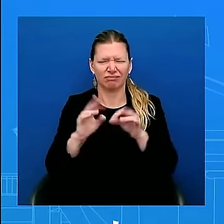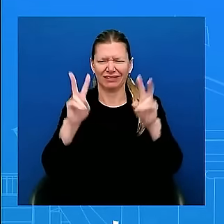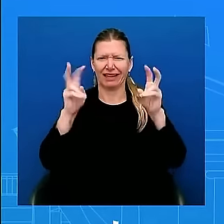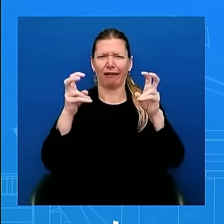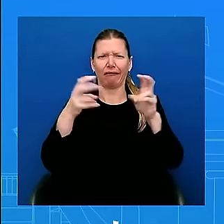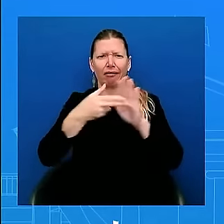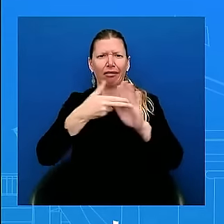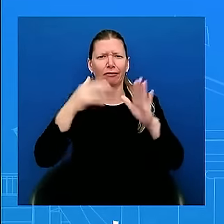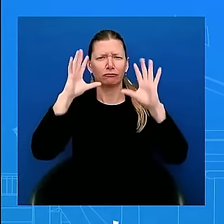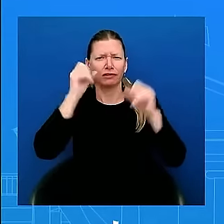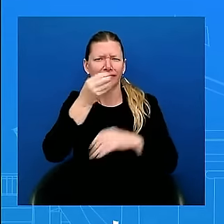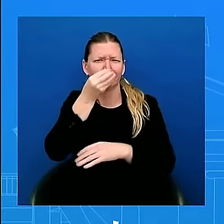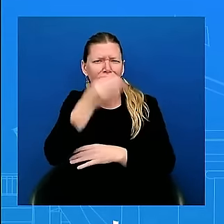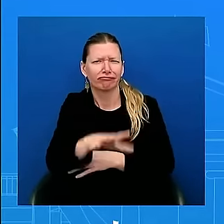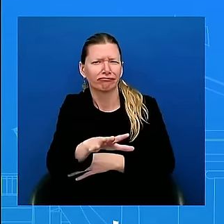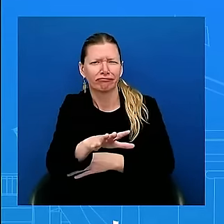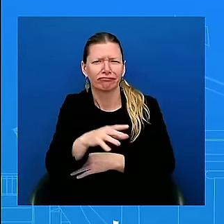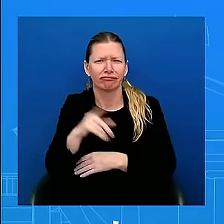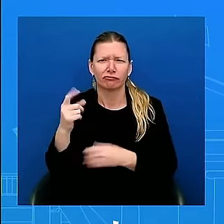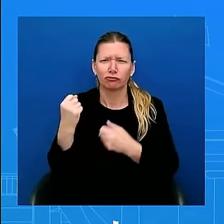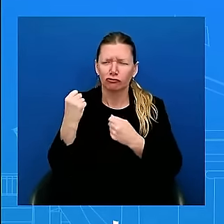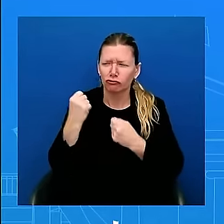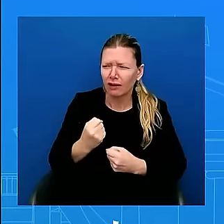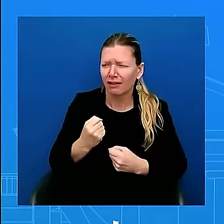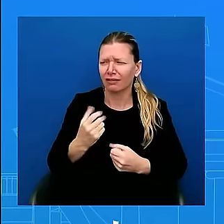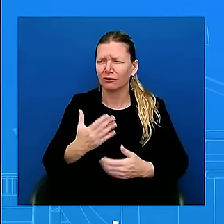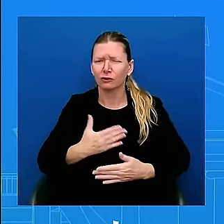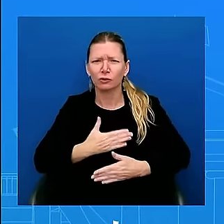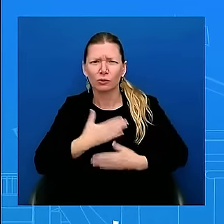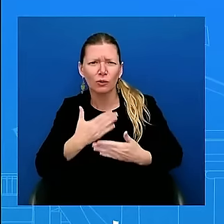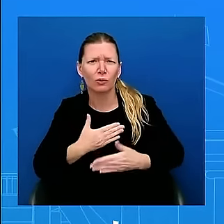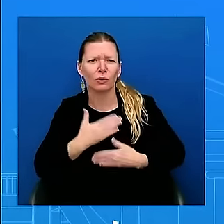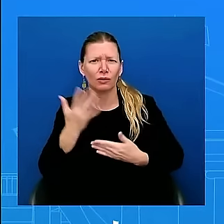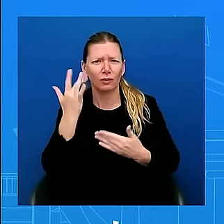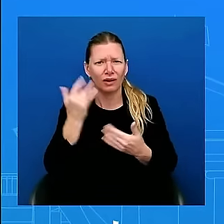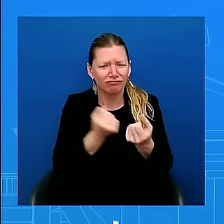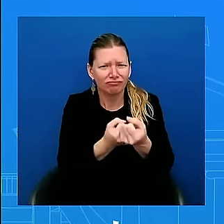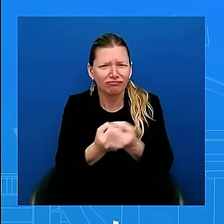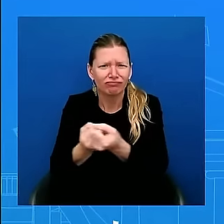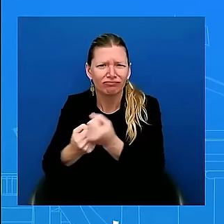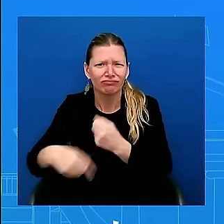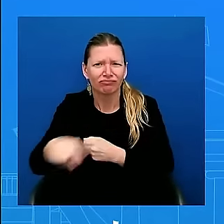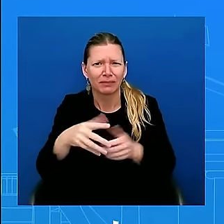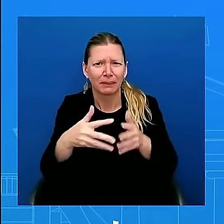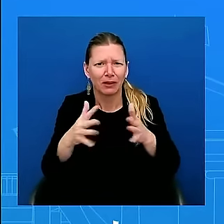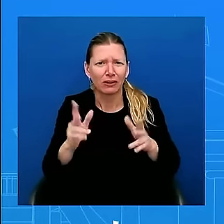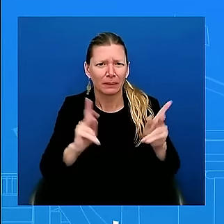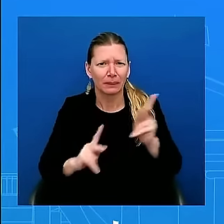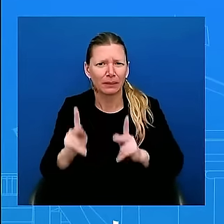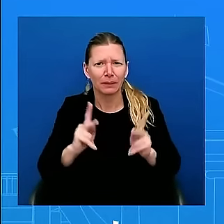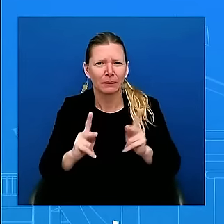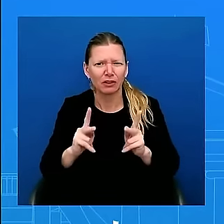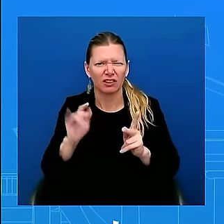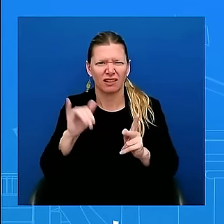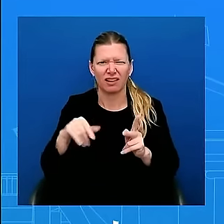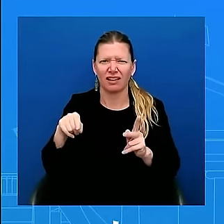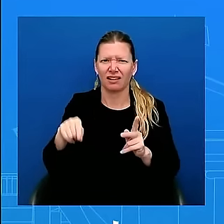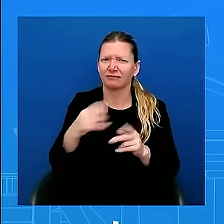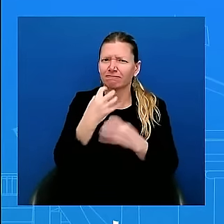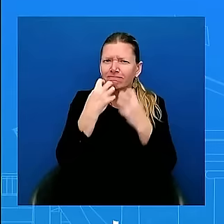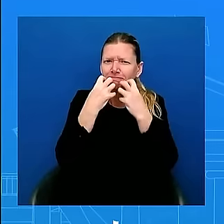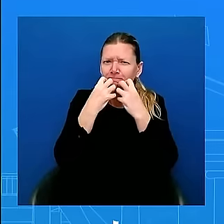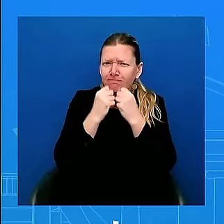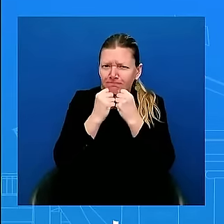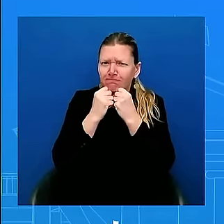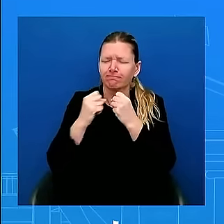It's about you, your families, your futures. It's about we, the people. And I have decided the best way forward is to